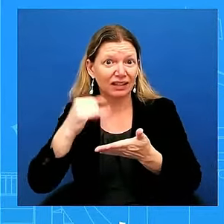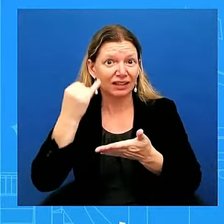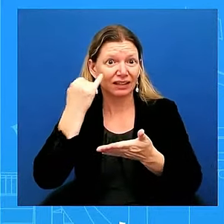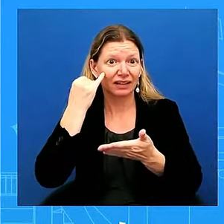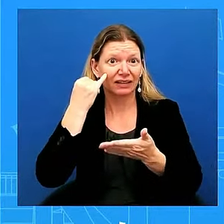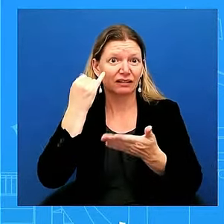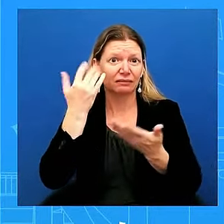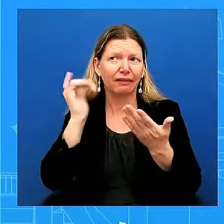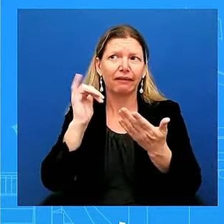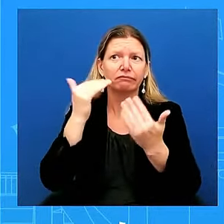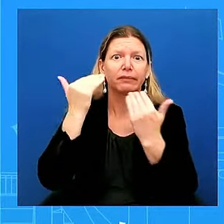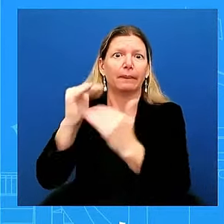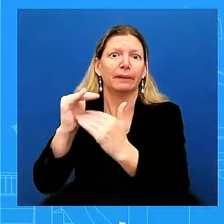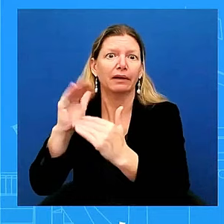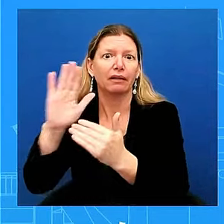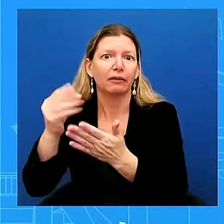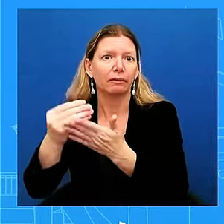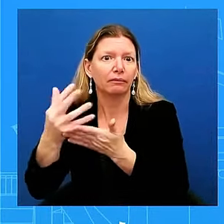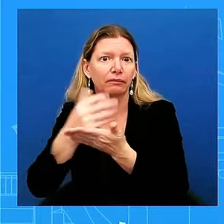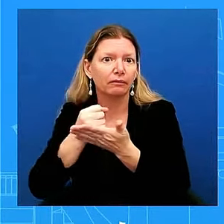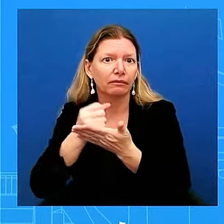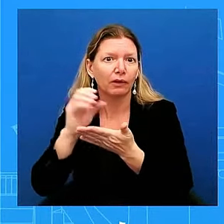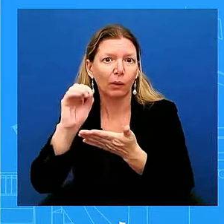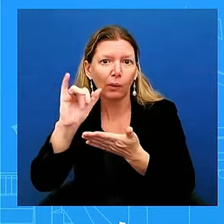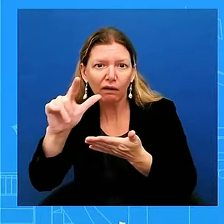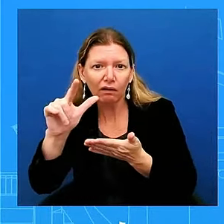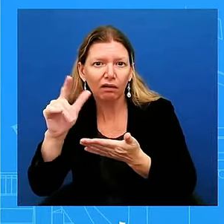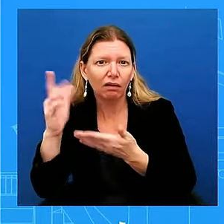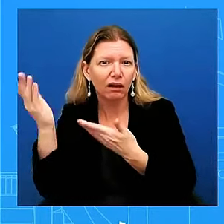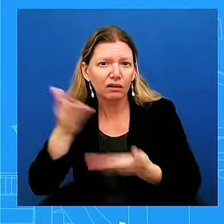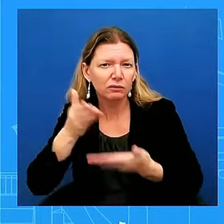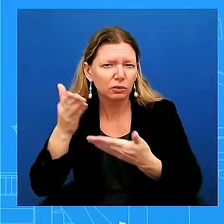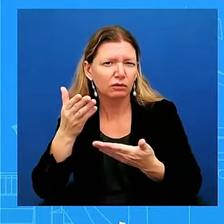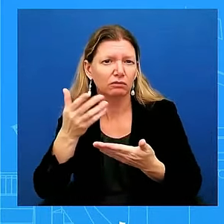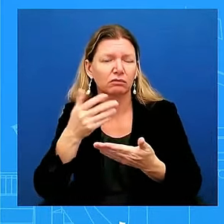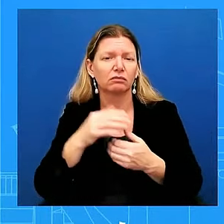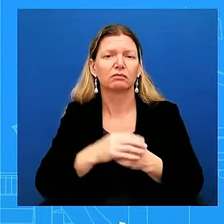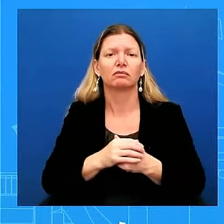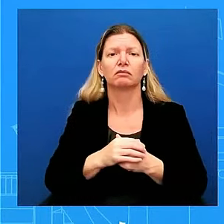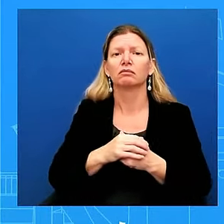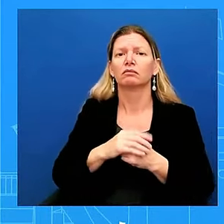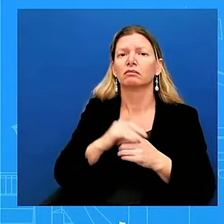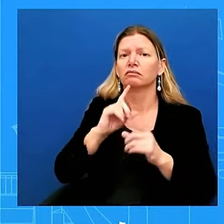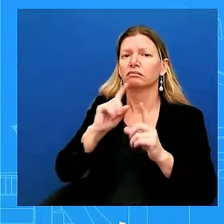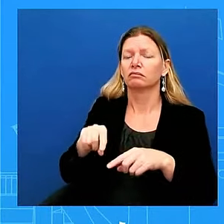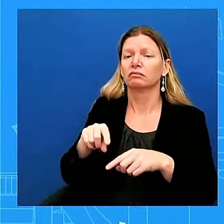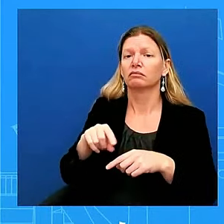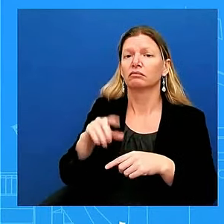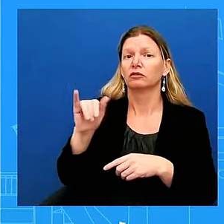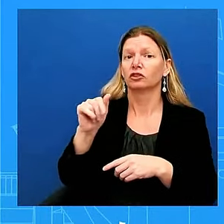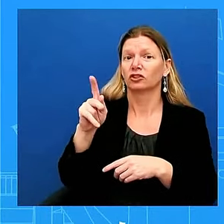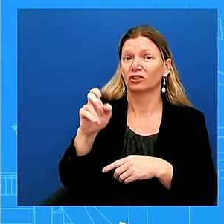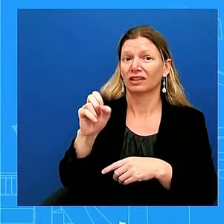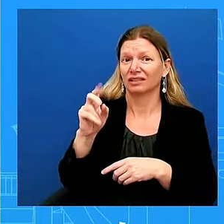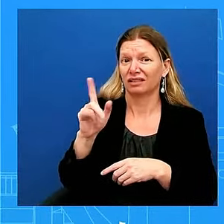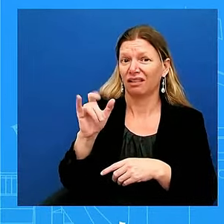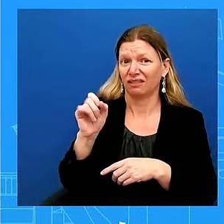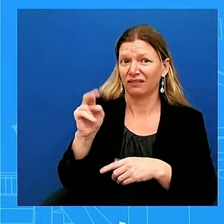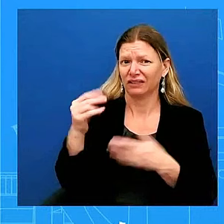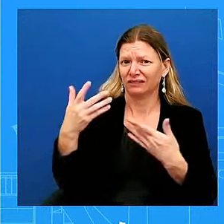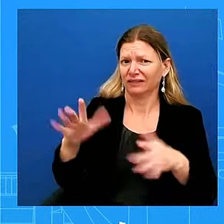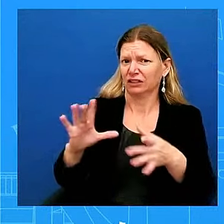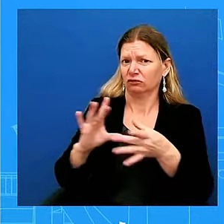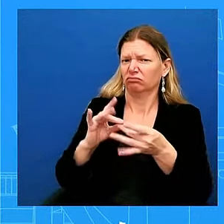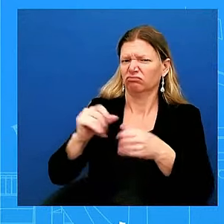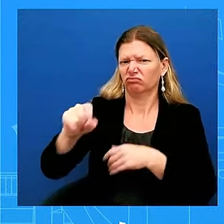Jake speak to this on what there will be consequences. You heard Jake say this. This is an ongoing situation.